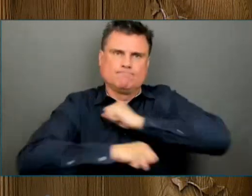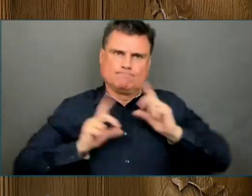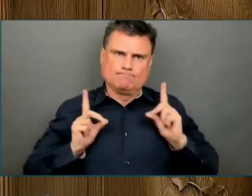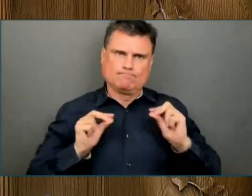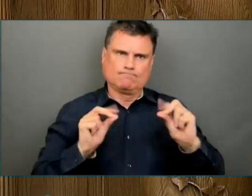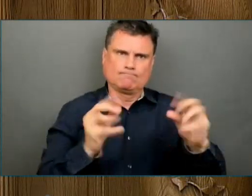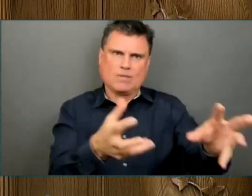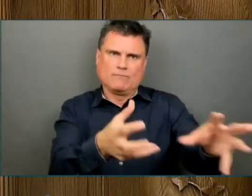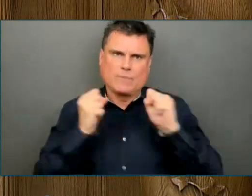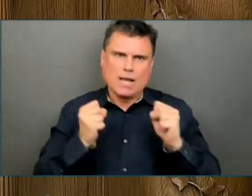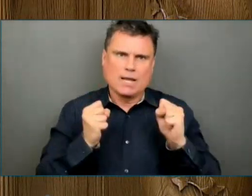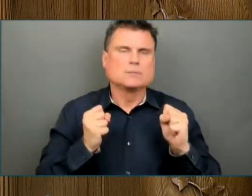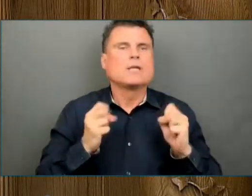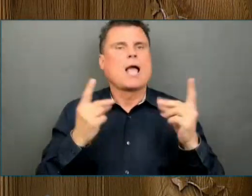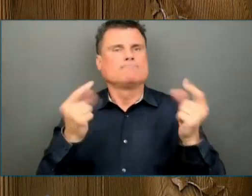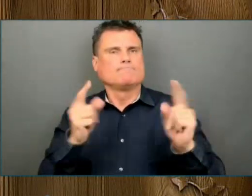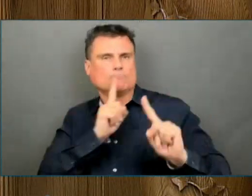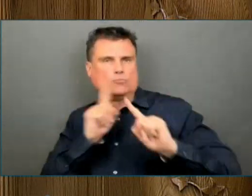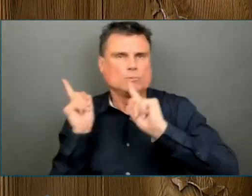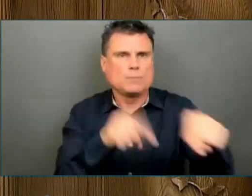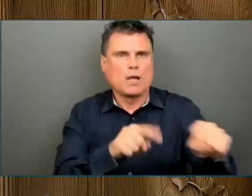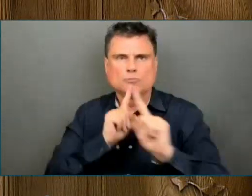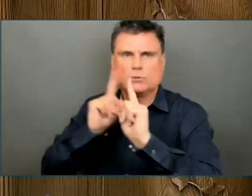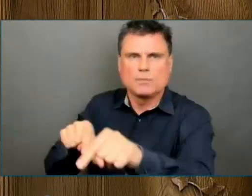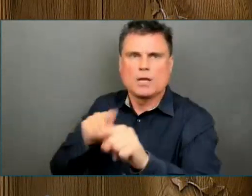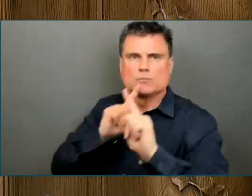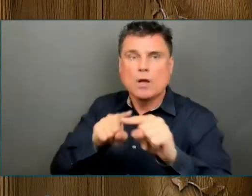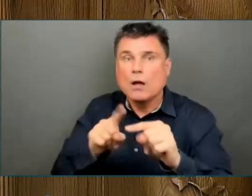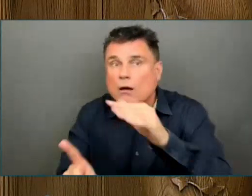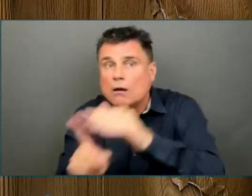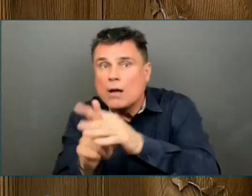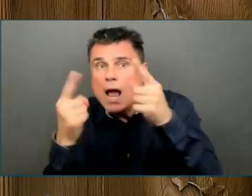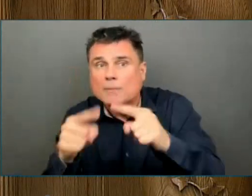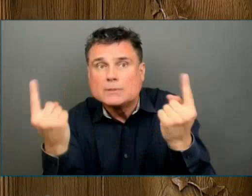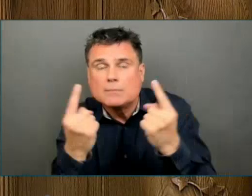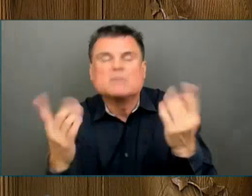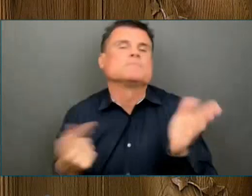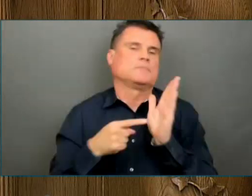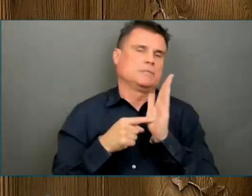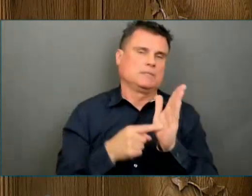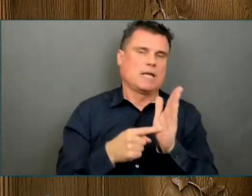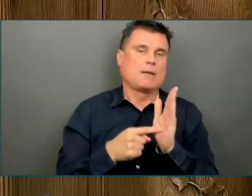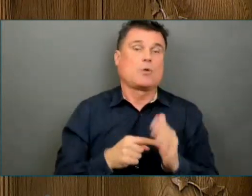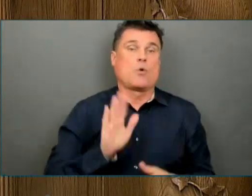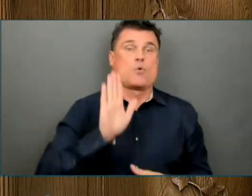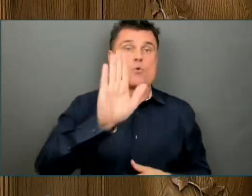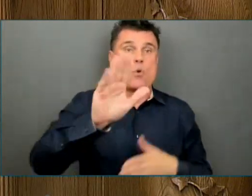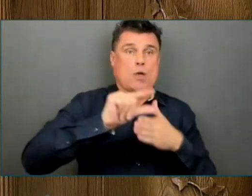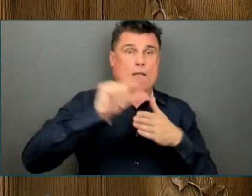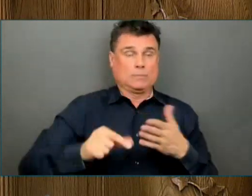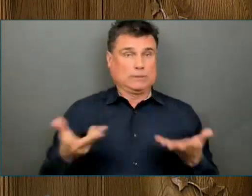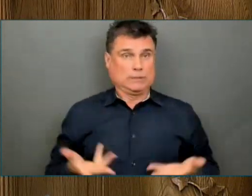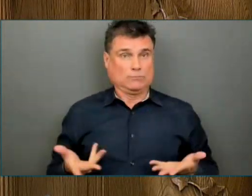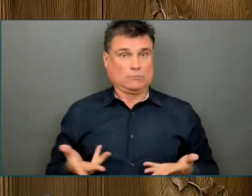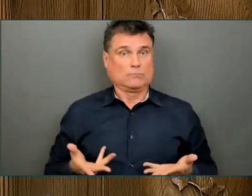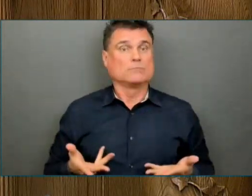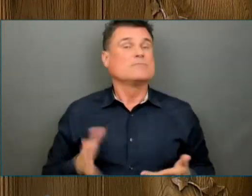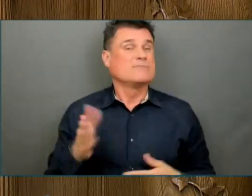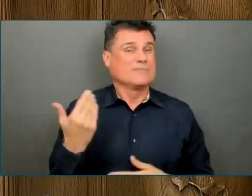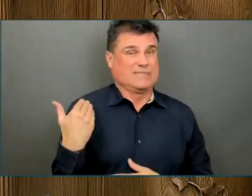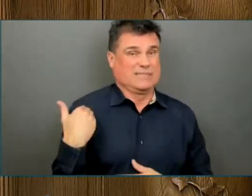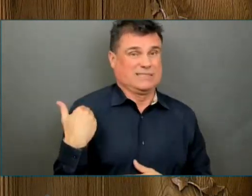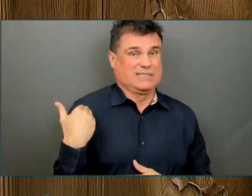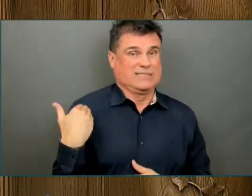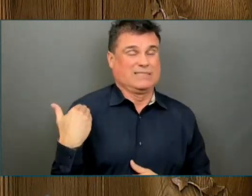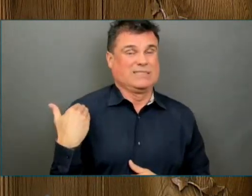For example, your government recently expanded the timelines and adjusted eligibility criteria for the